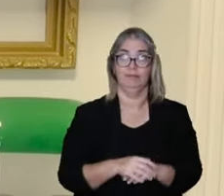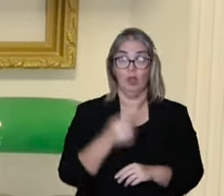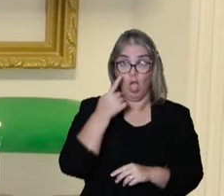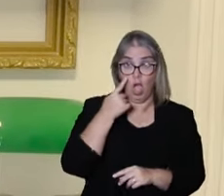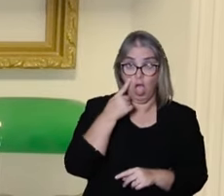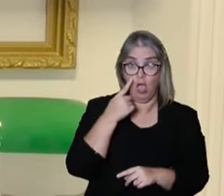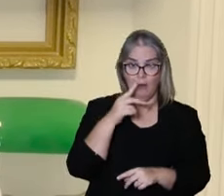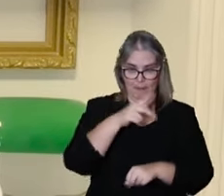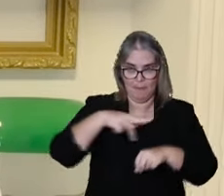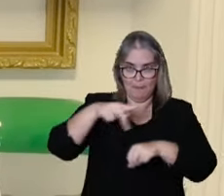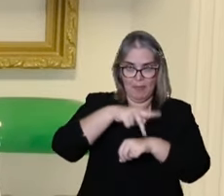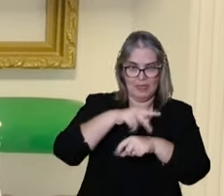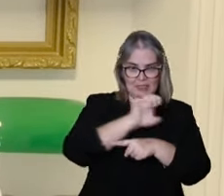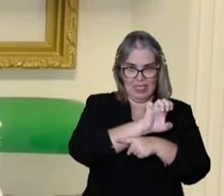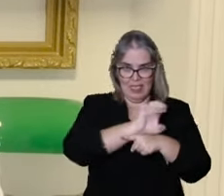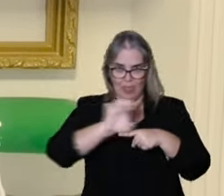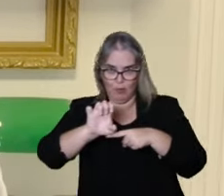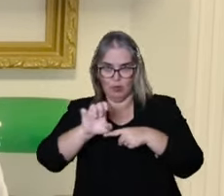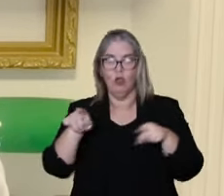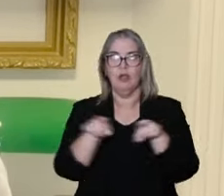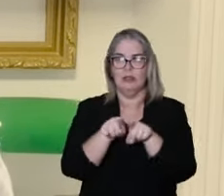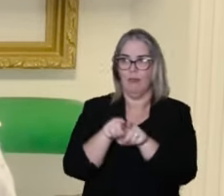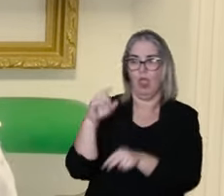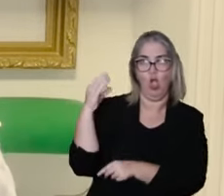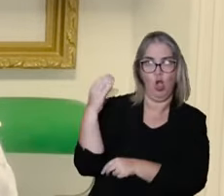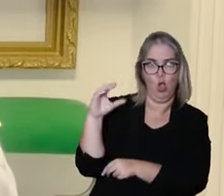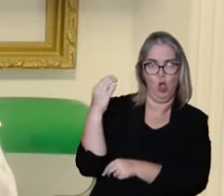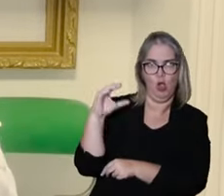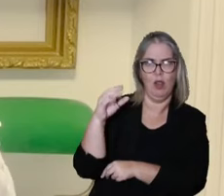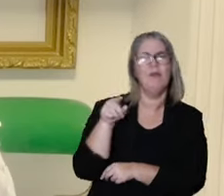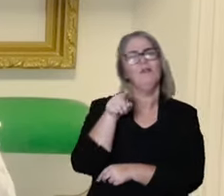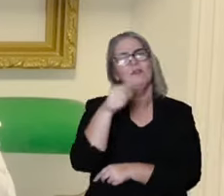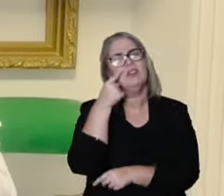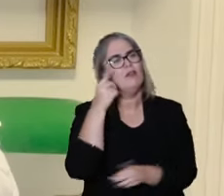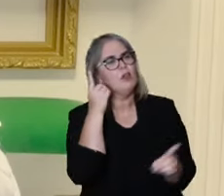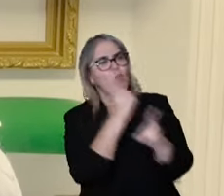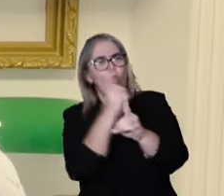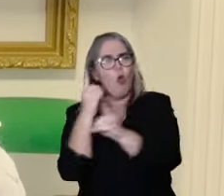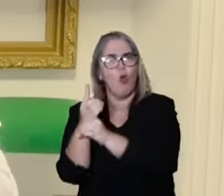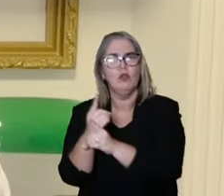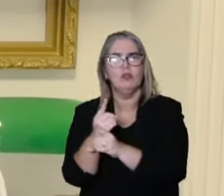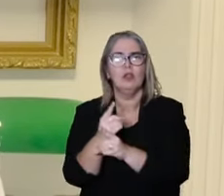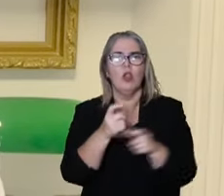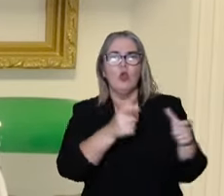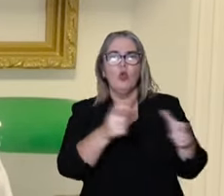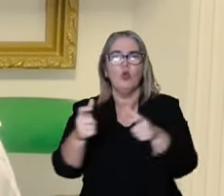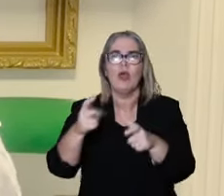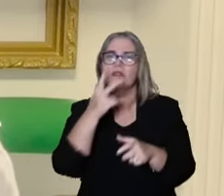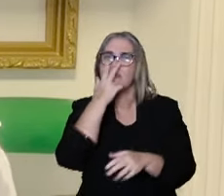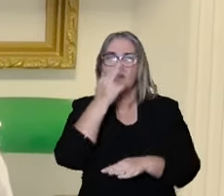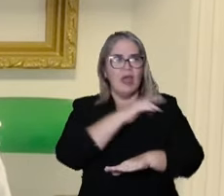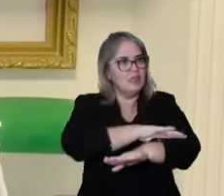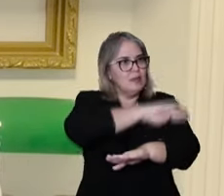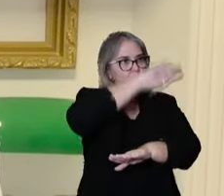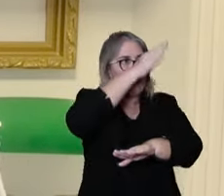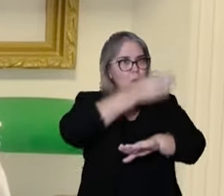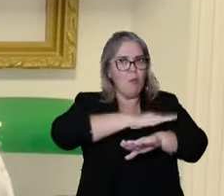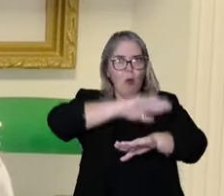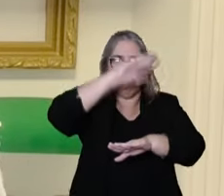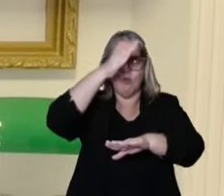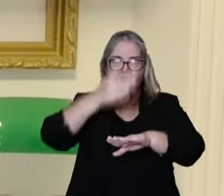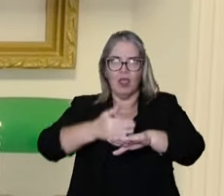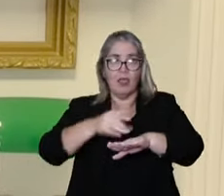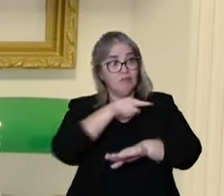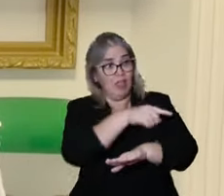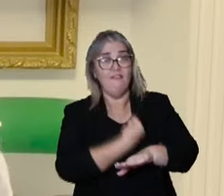In Ecuador, in Colombia, and some of these regions in the Andes, there are places in which the mountains build